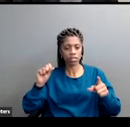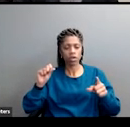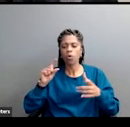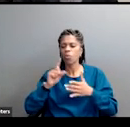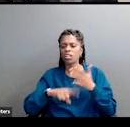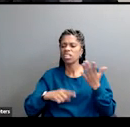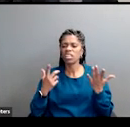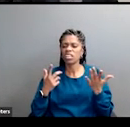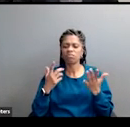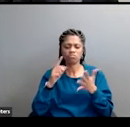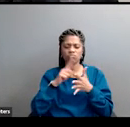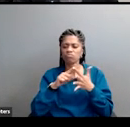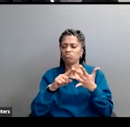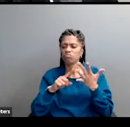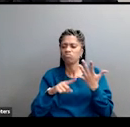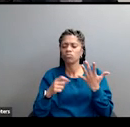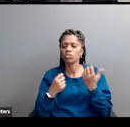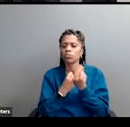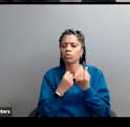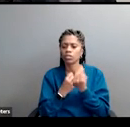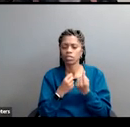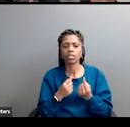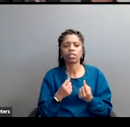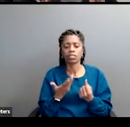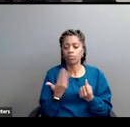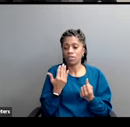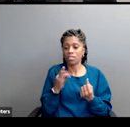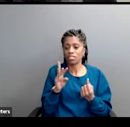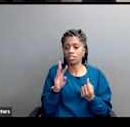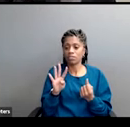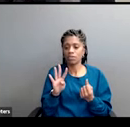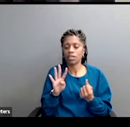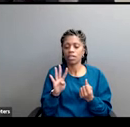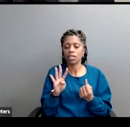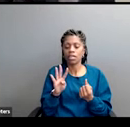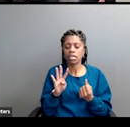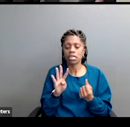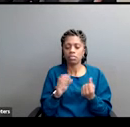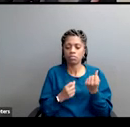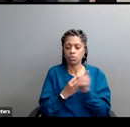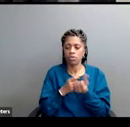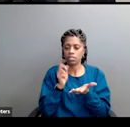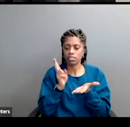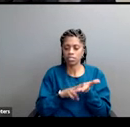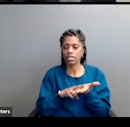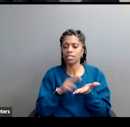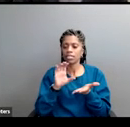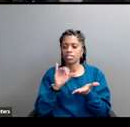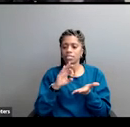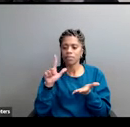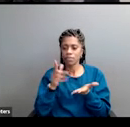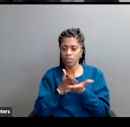the election he'd signed the 1964 civil rights act so he's very strongly in favor of civil rights in addition